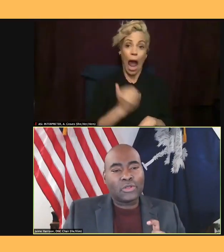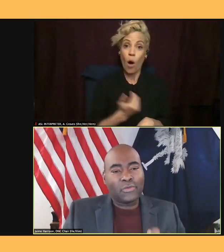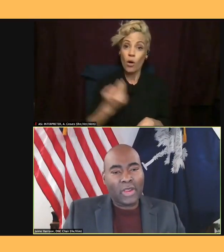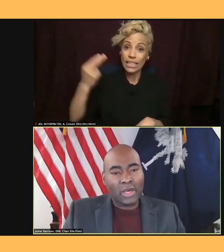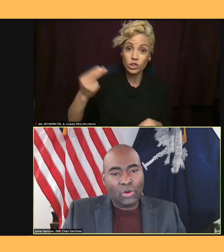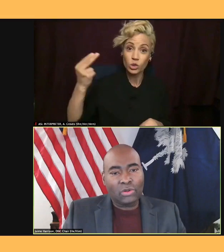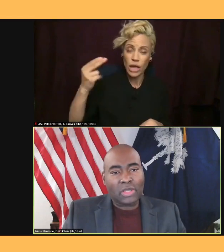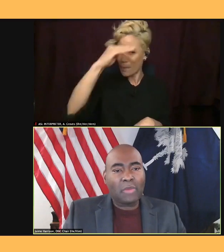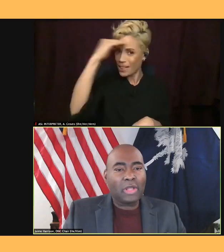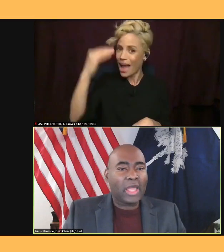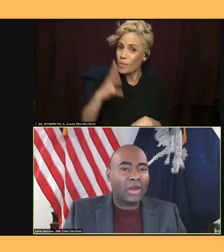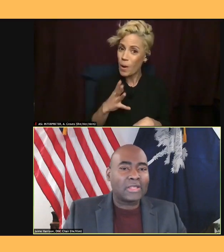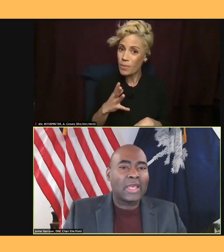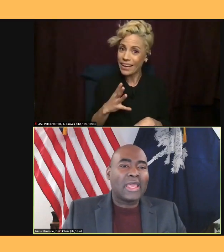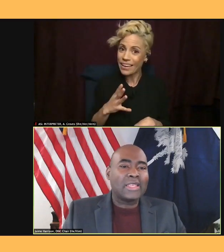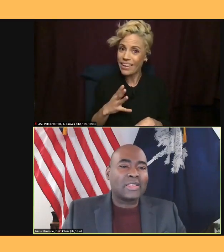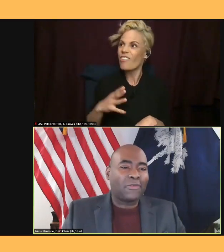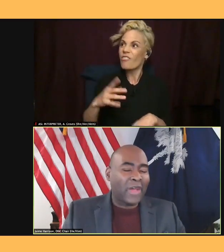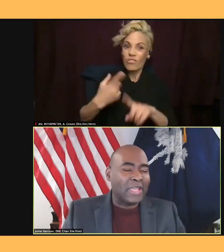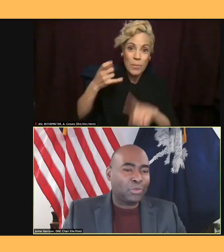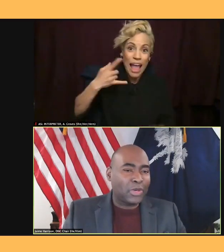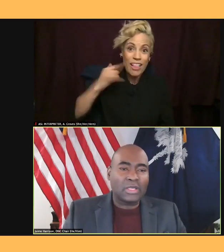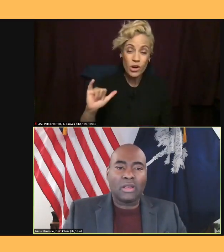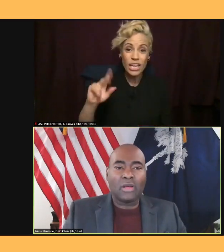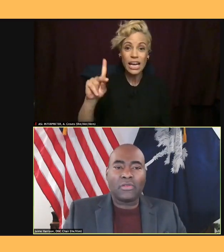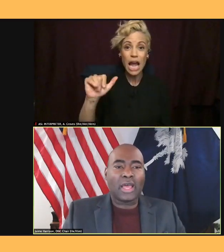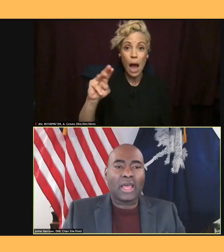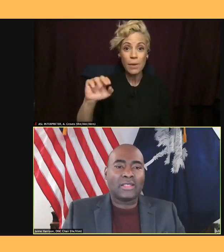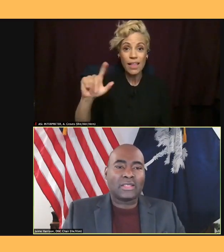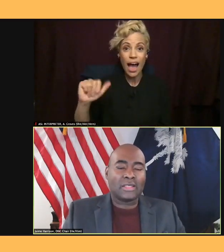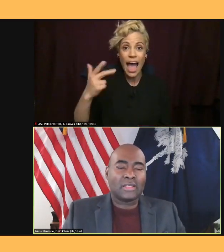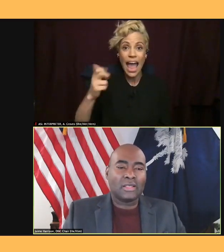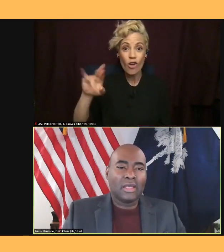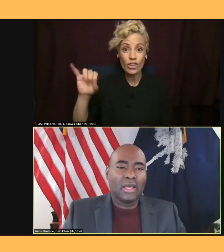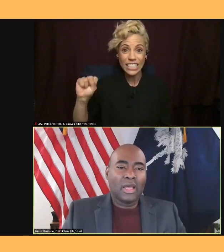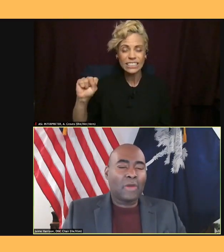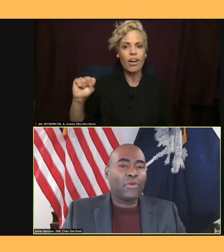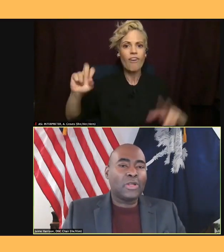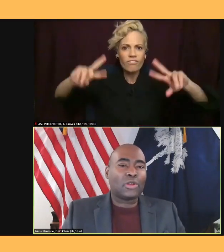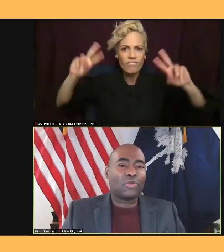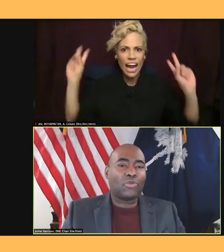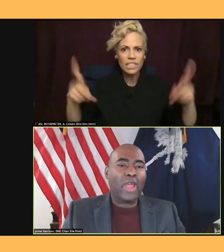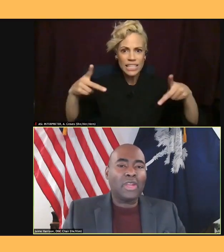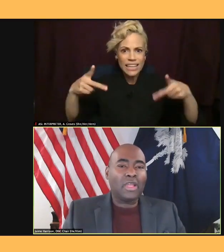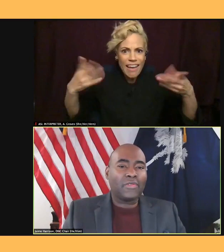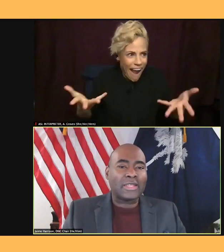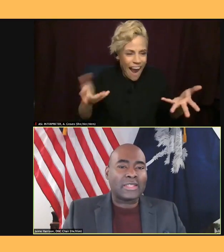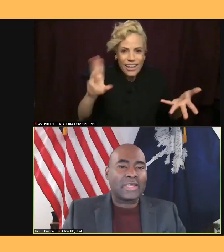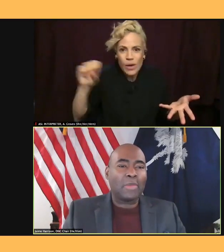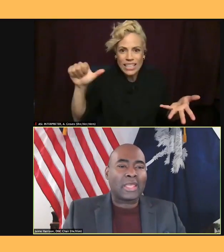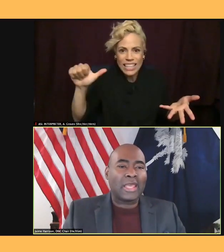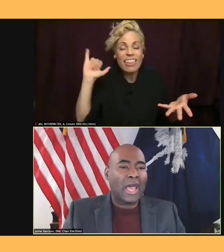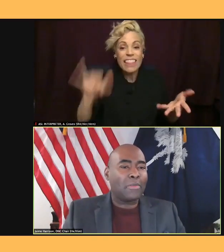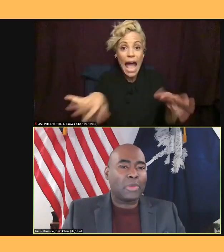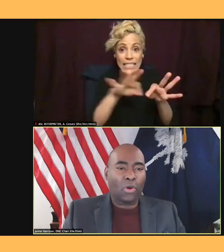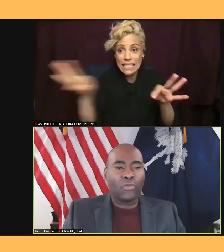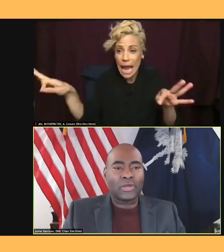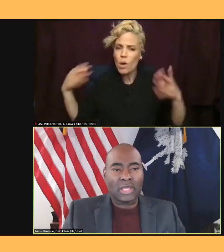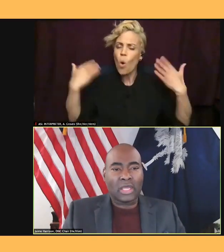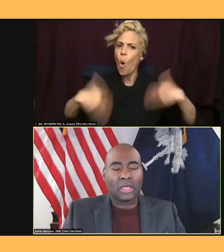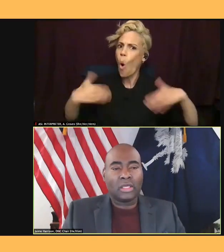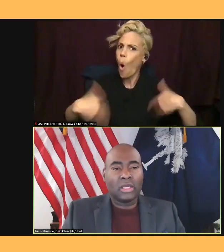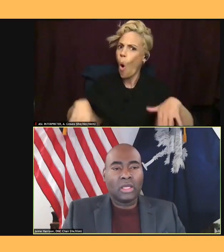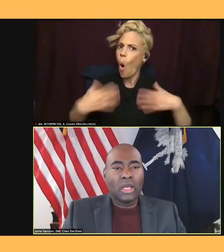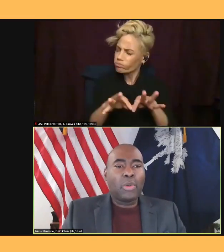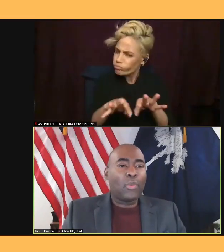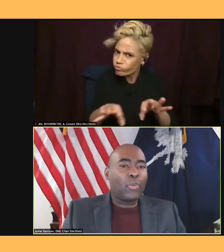Kamala Harris, is the Vice President of the United States. My friends, the gravity of that statement cannot be overstated. But